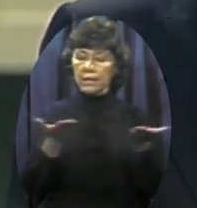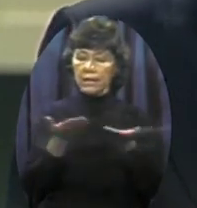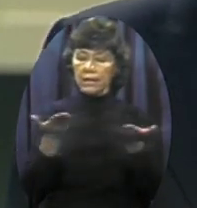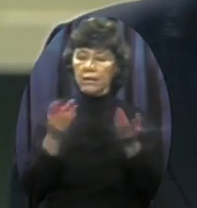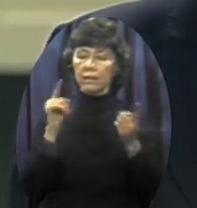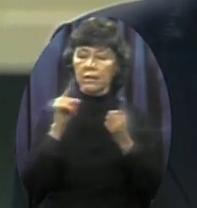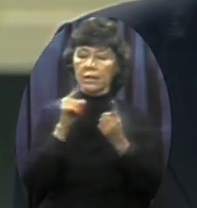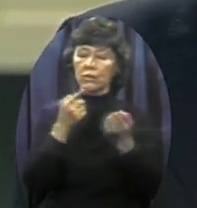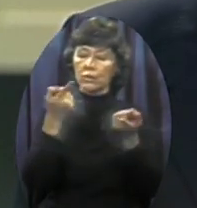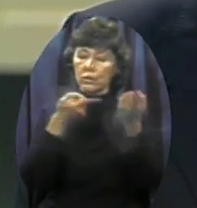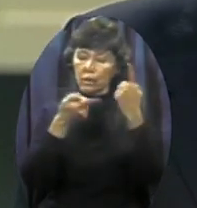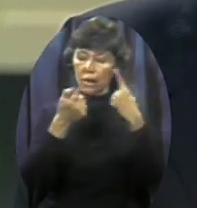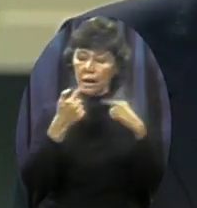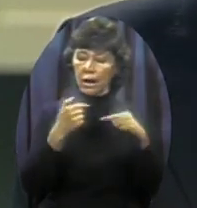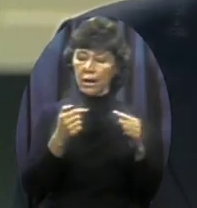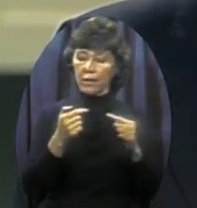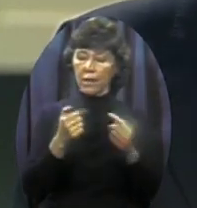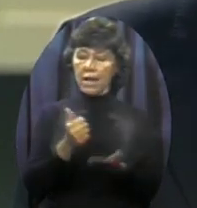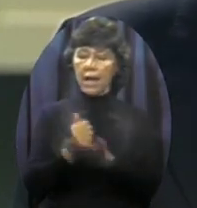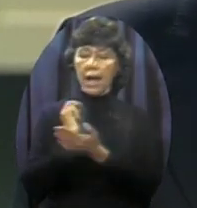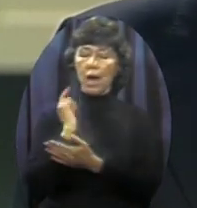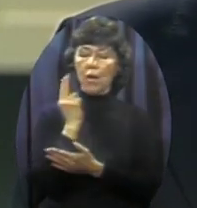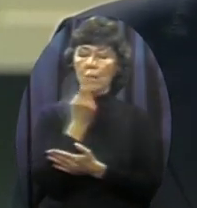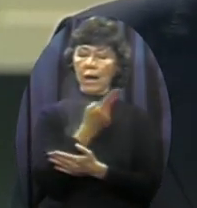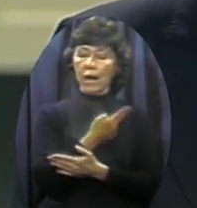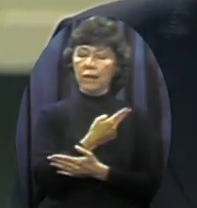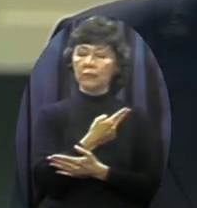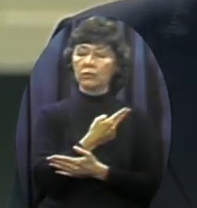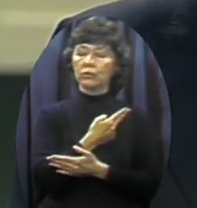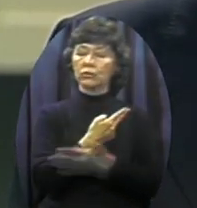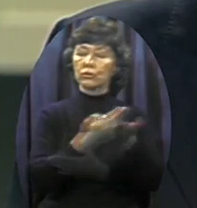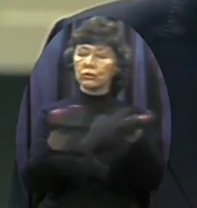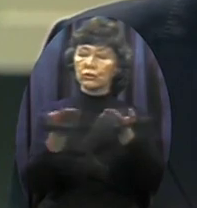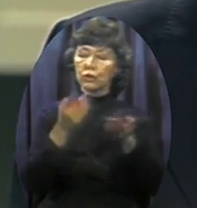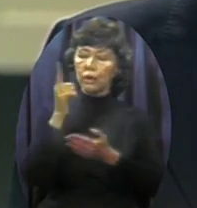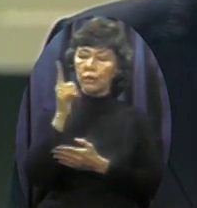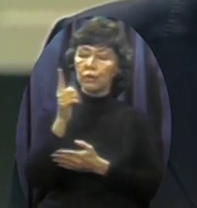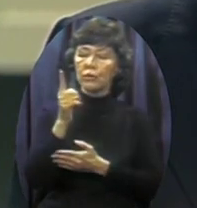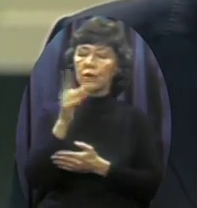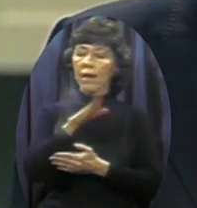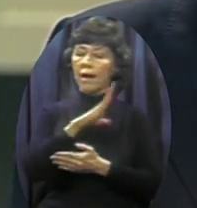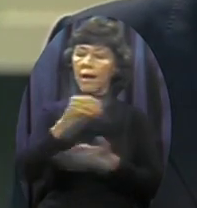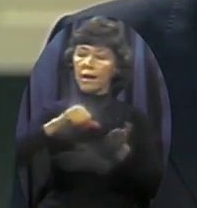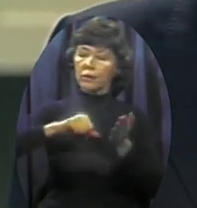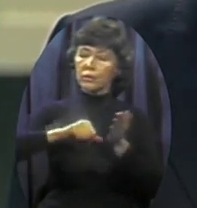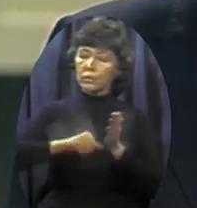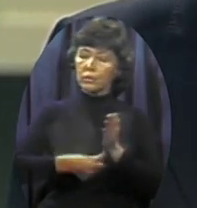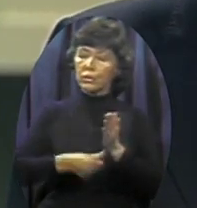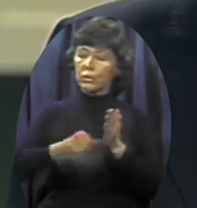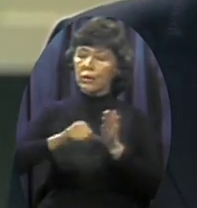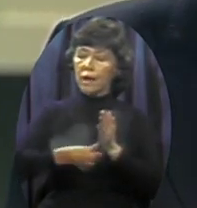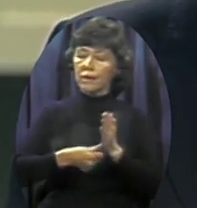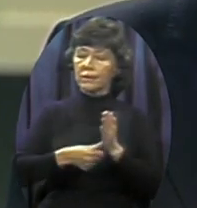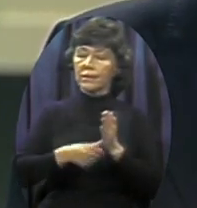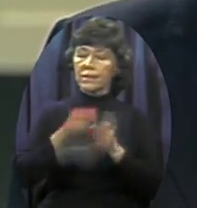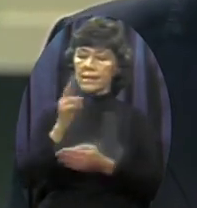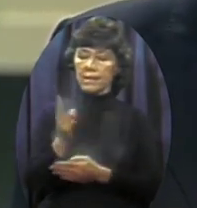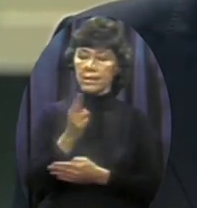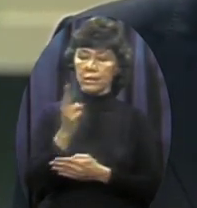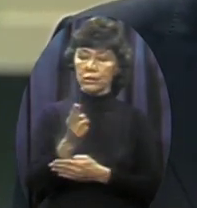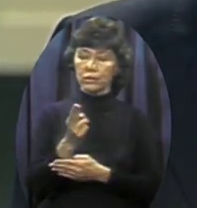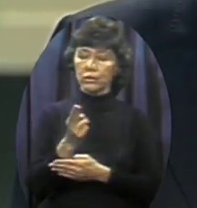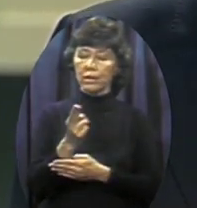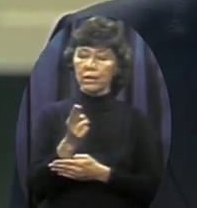spiritual and biblical activists Affecting the course of history Reaching a lost world with the saving